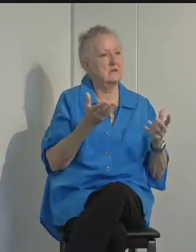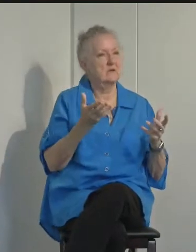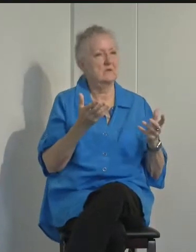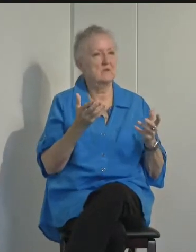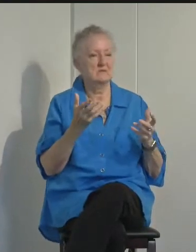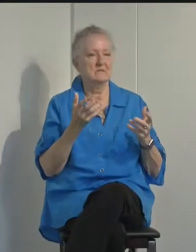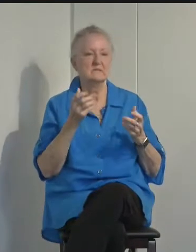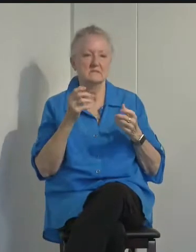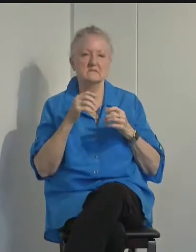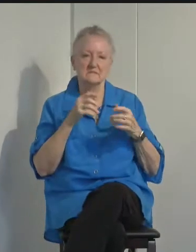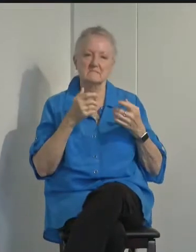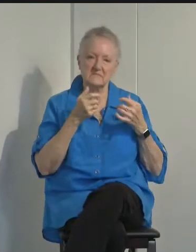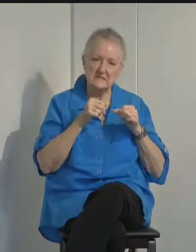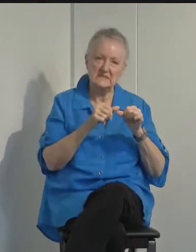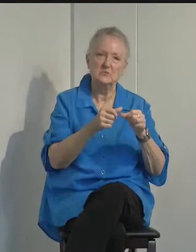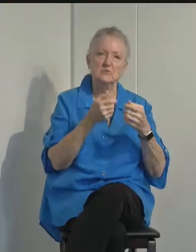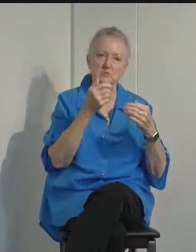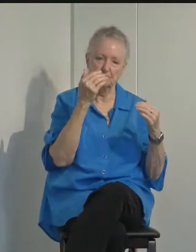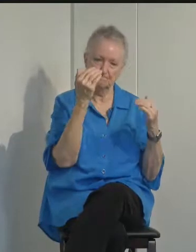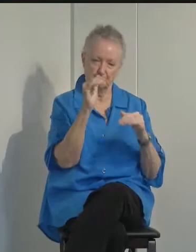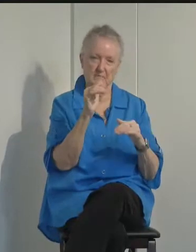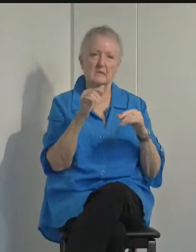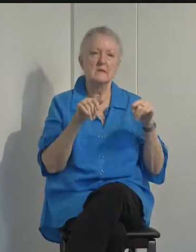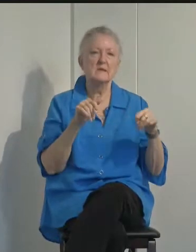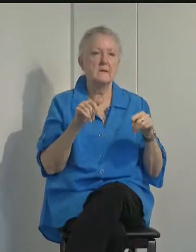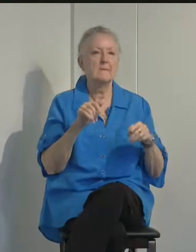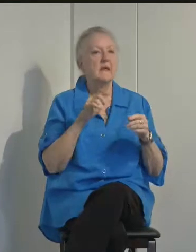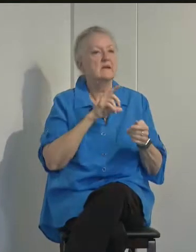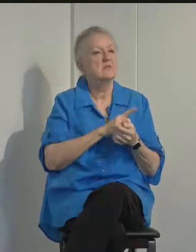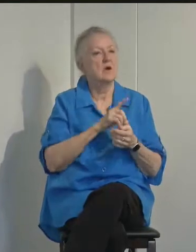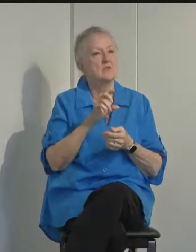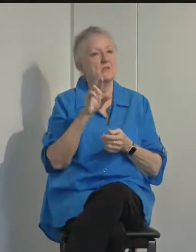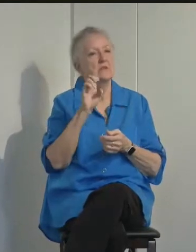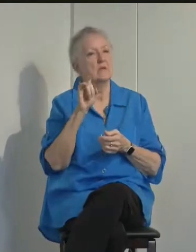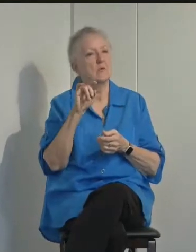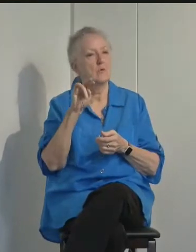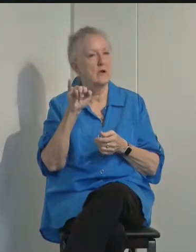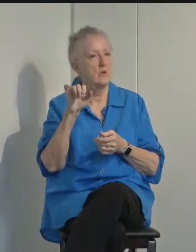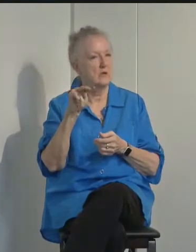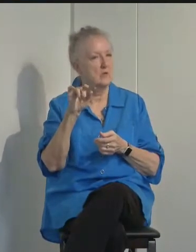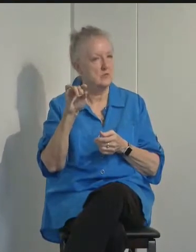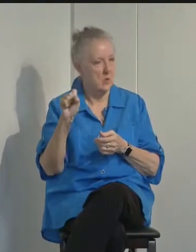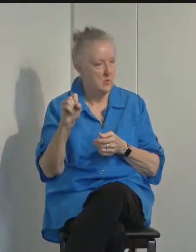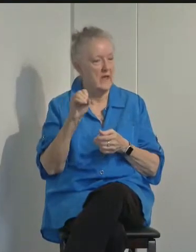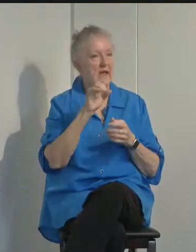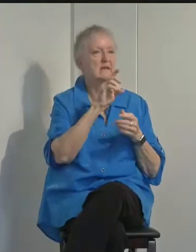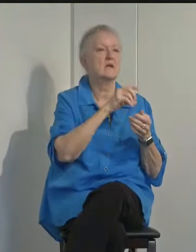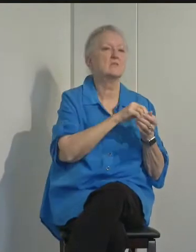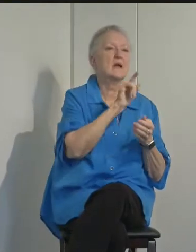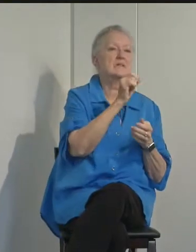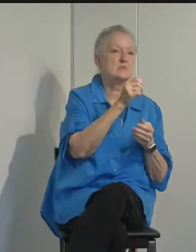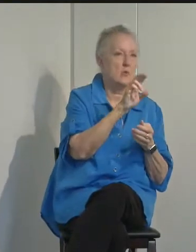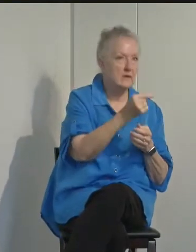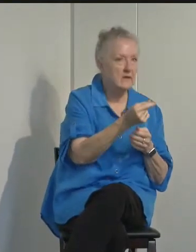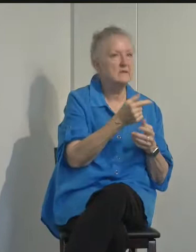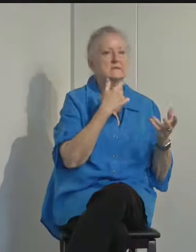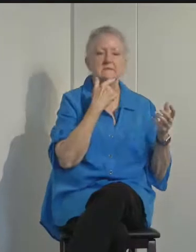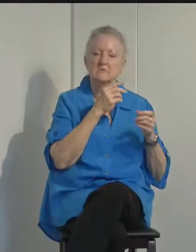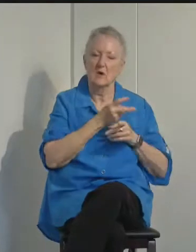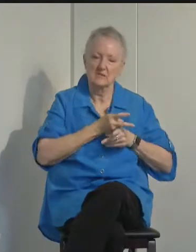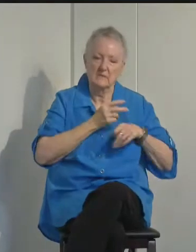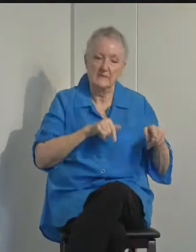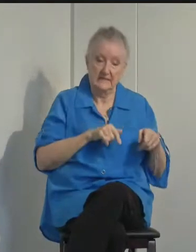time. Dr. Do-Rinoso and Dr. Ansorg are being careful and cautious because community spread of the virus in Santa Barbara County